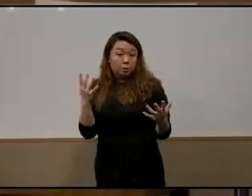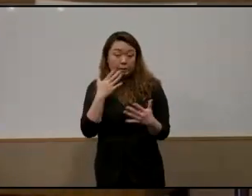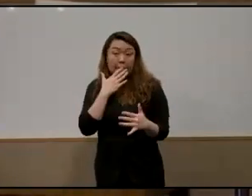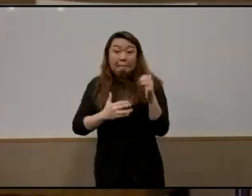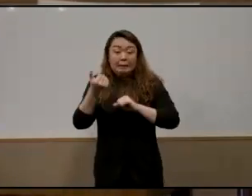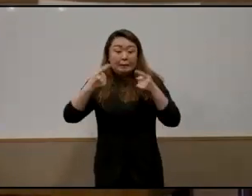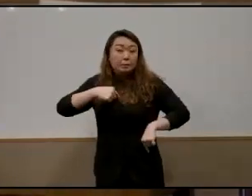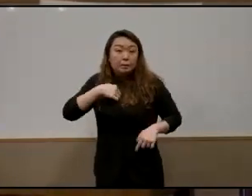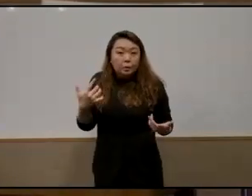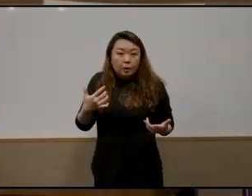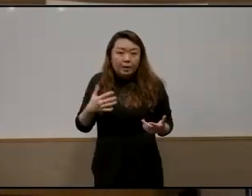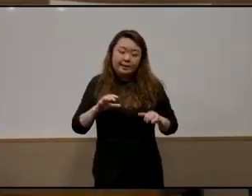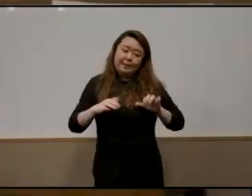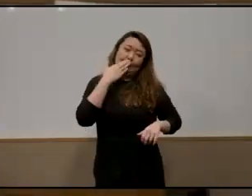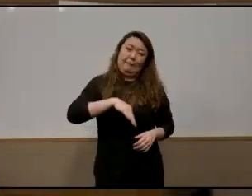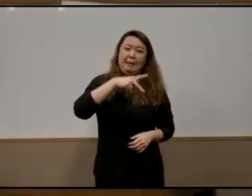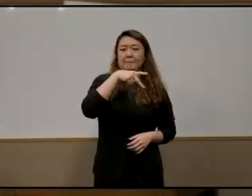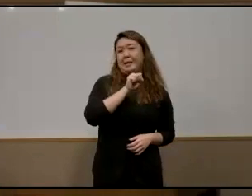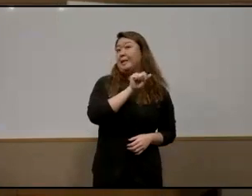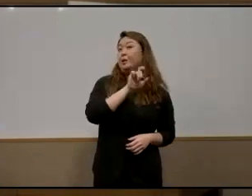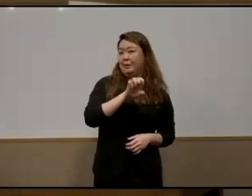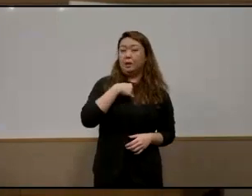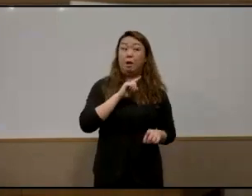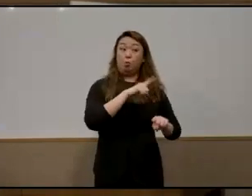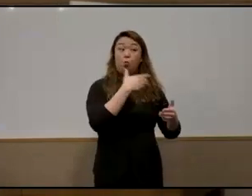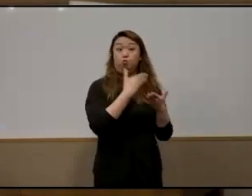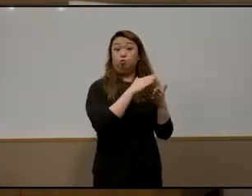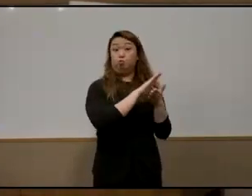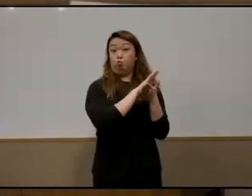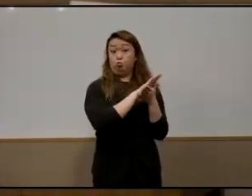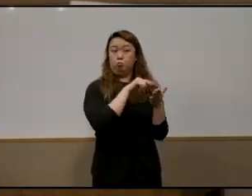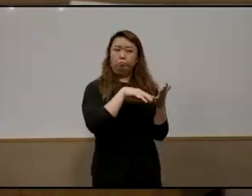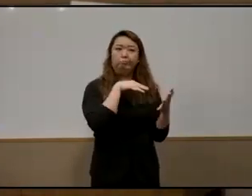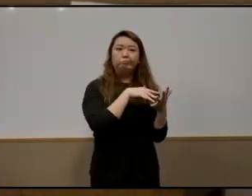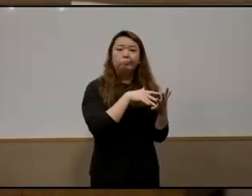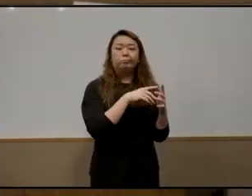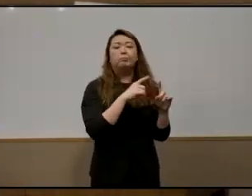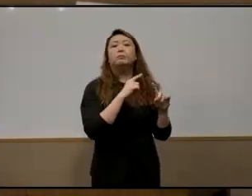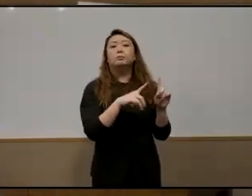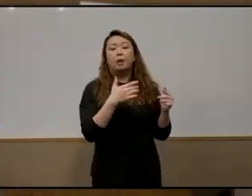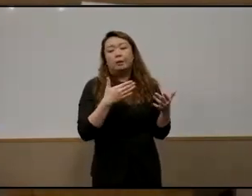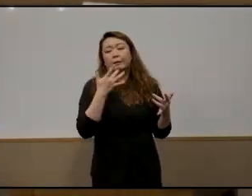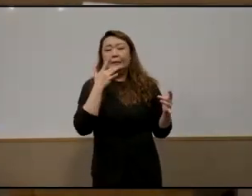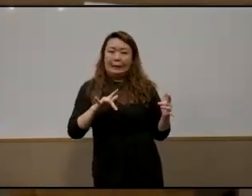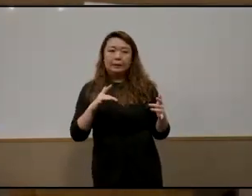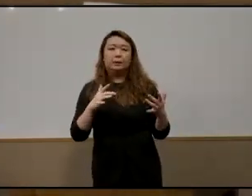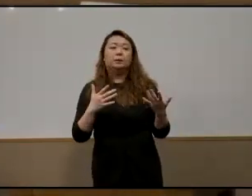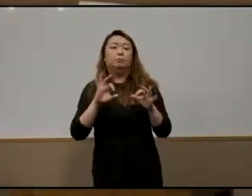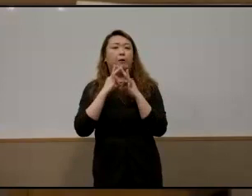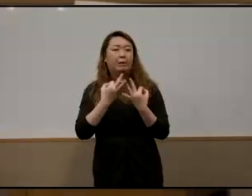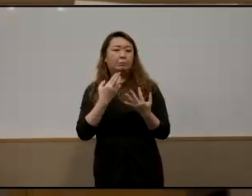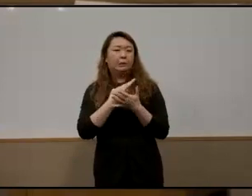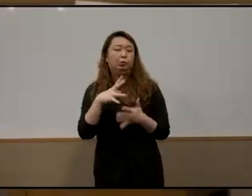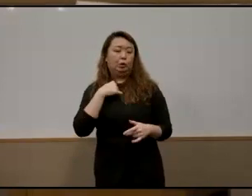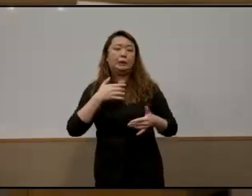happened to me was doing badly my psle i went to a very good school i was very fortunate to come from a family of privilege that allowed